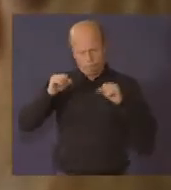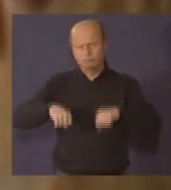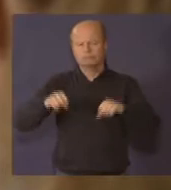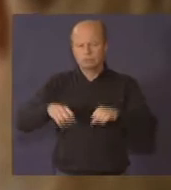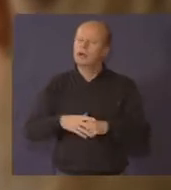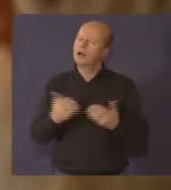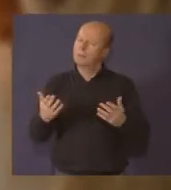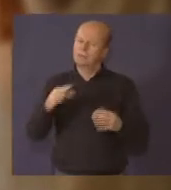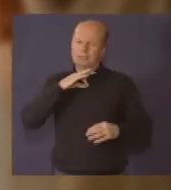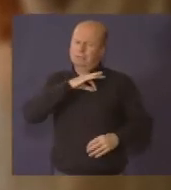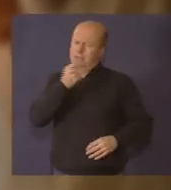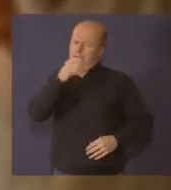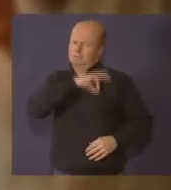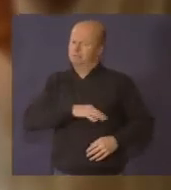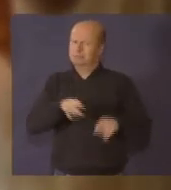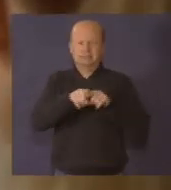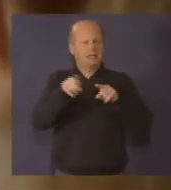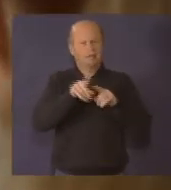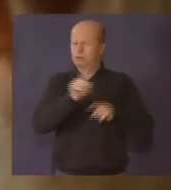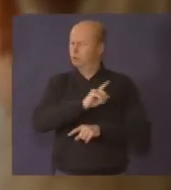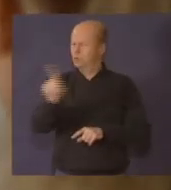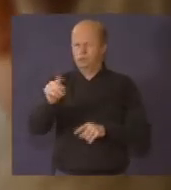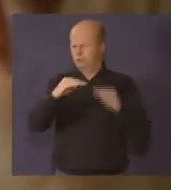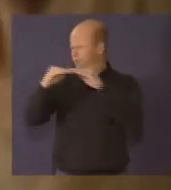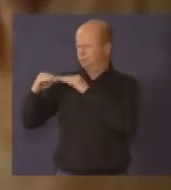Yeah, I think so. Of course, you won't get the same pay.